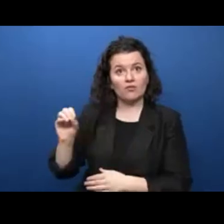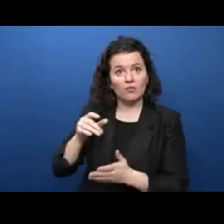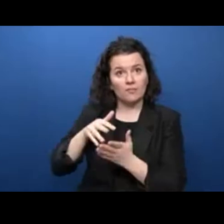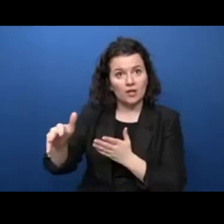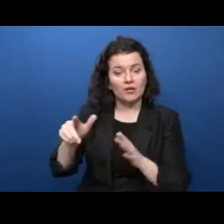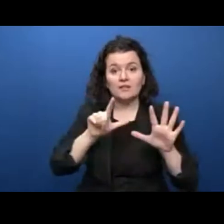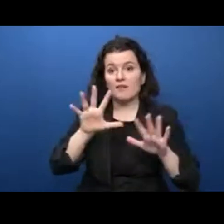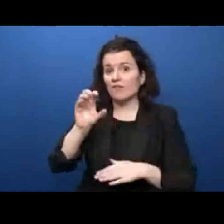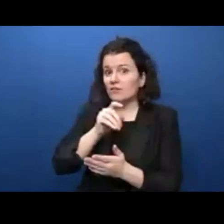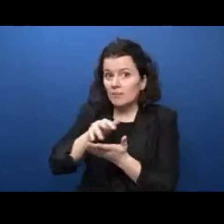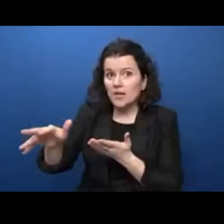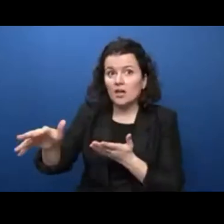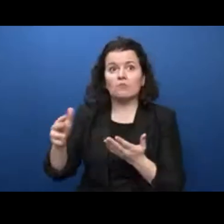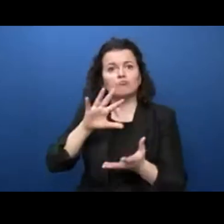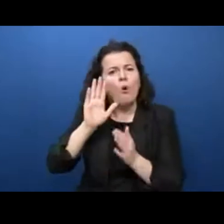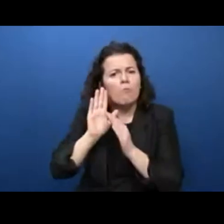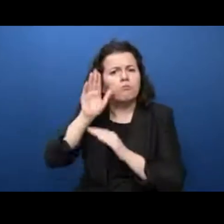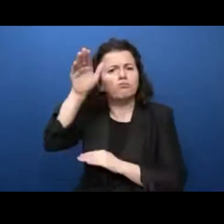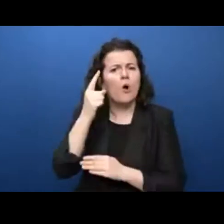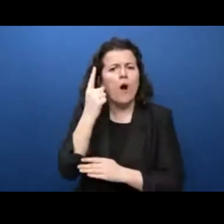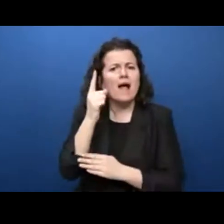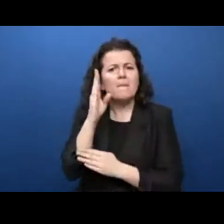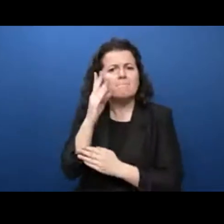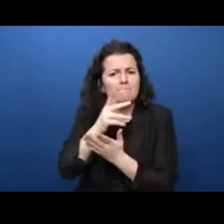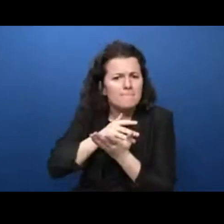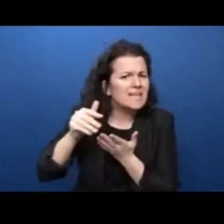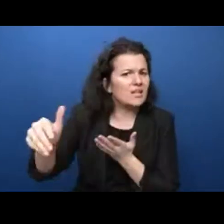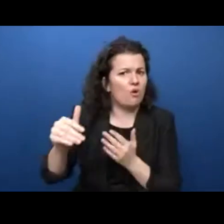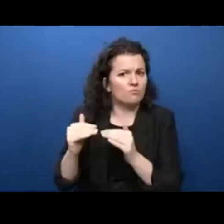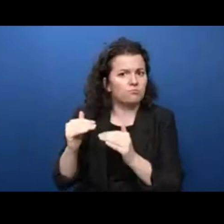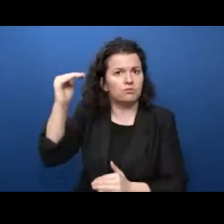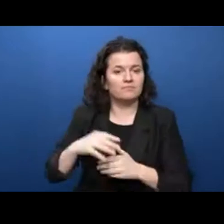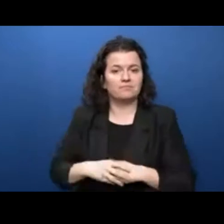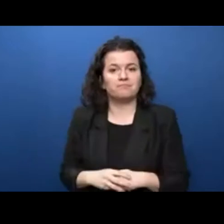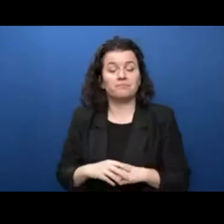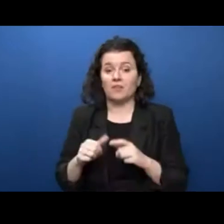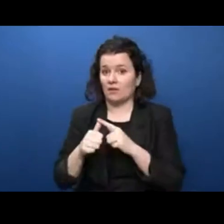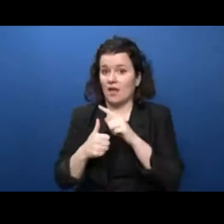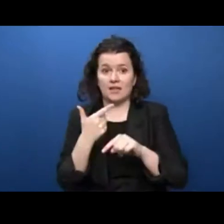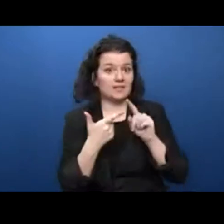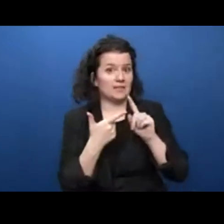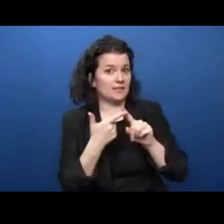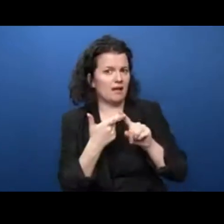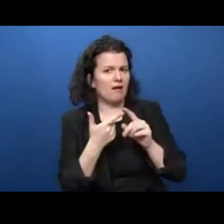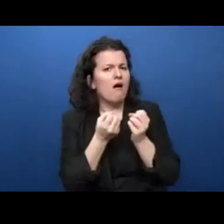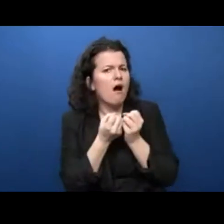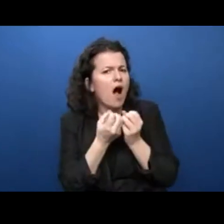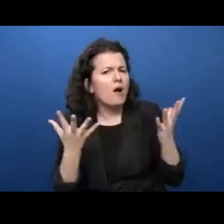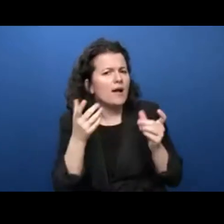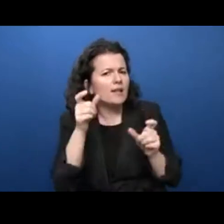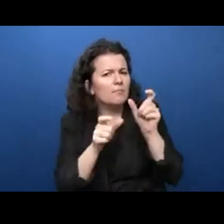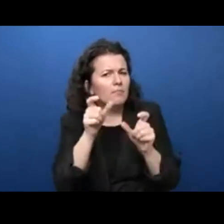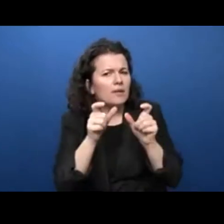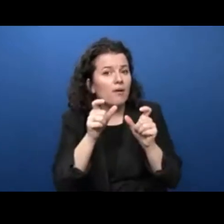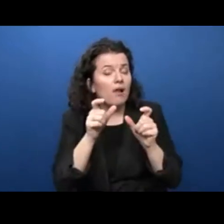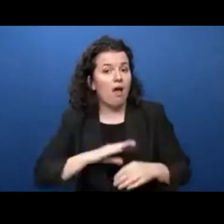The second question. How many young people below 25 do not have fixed broadband internet access